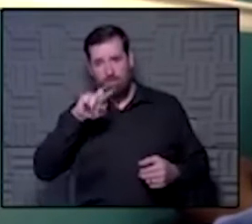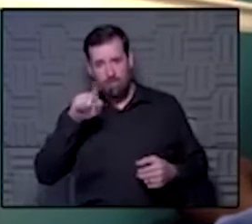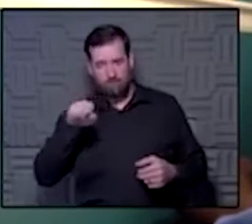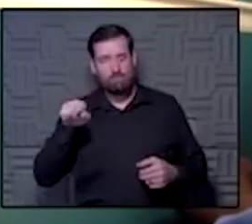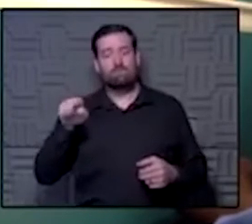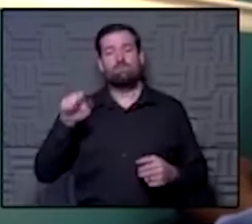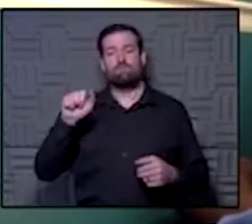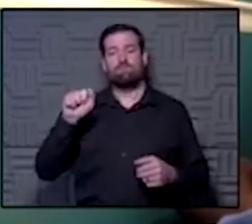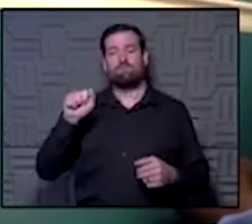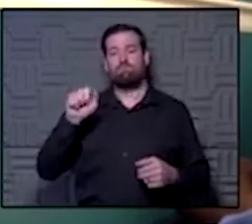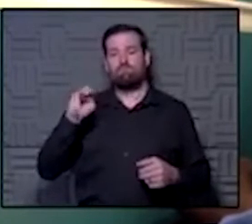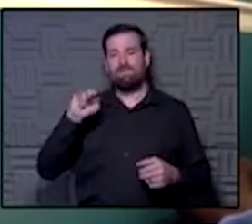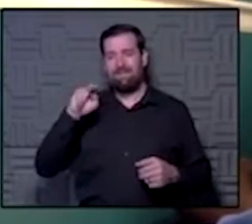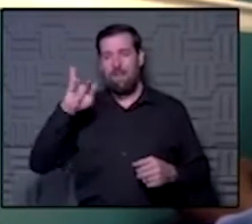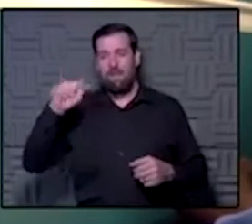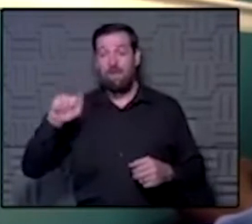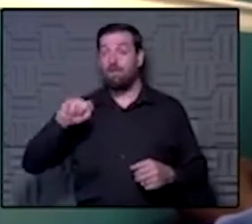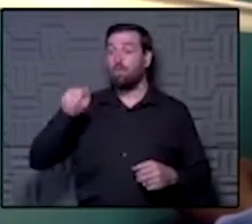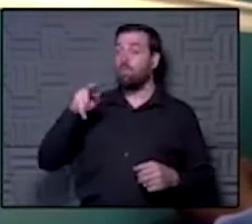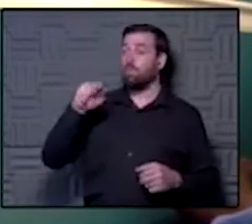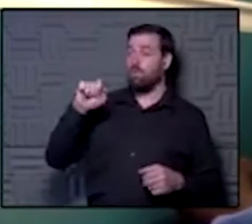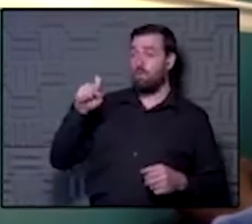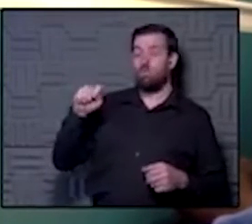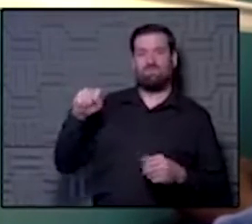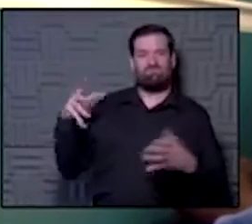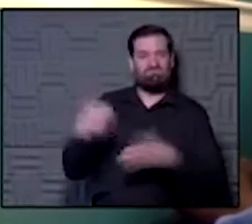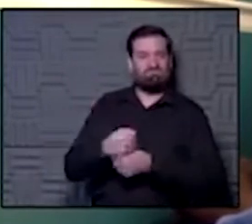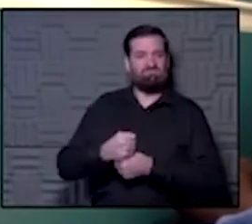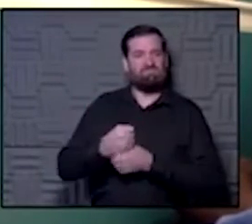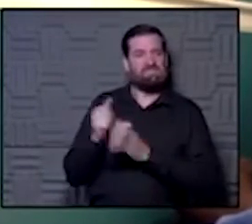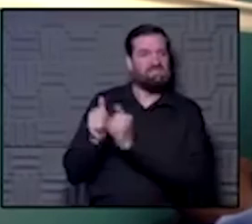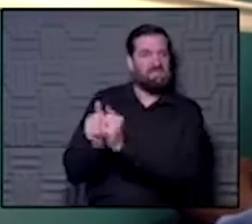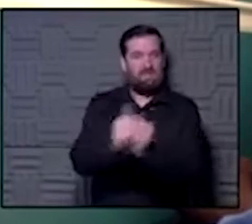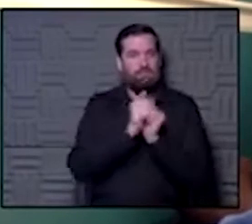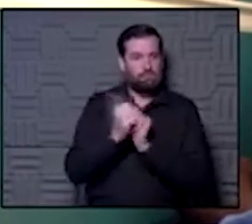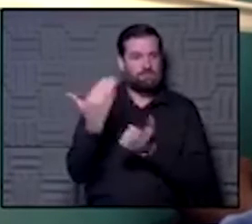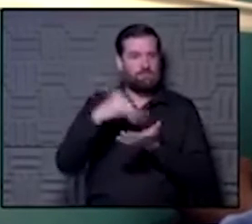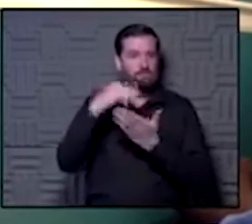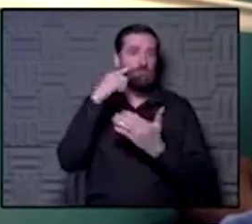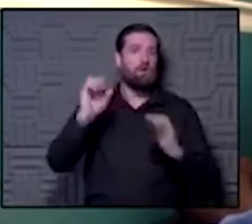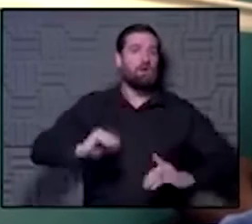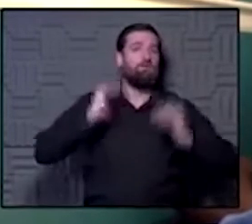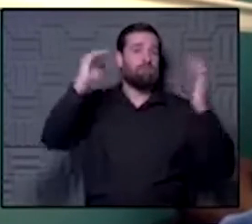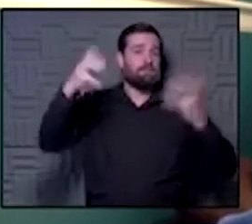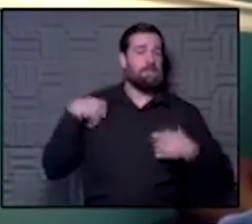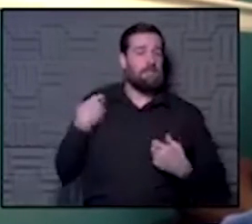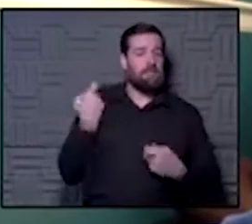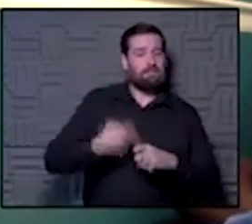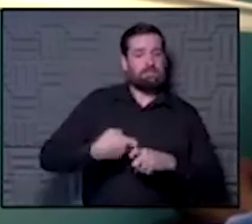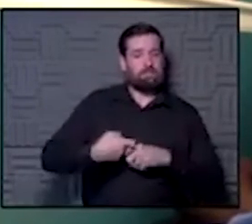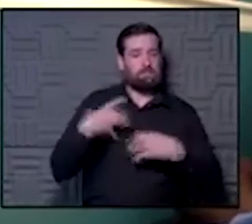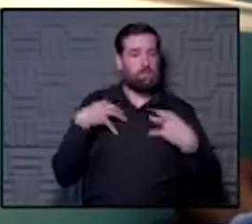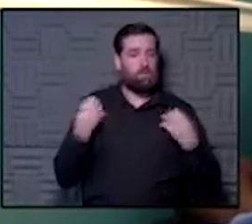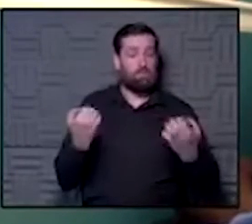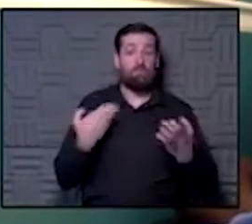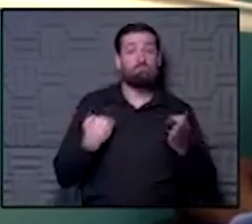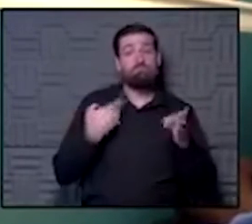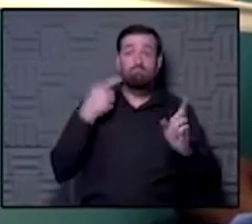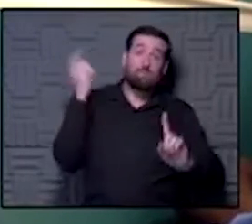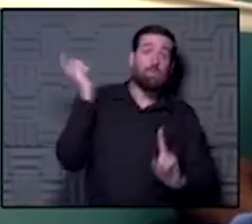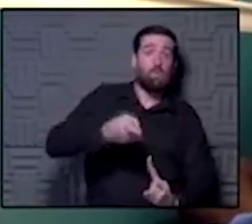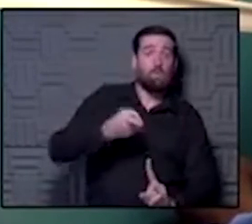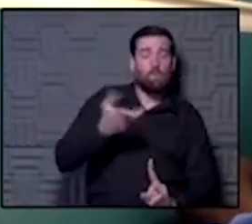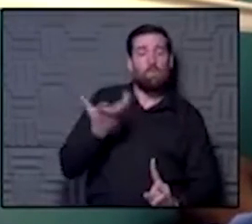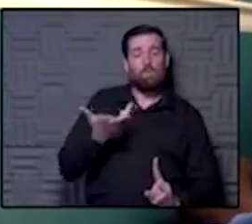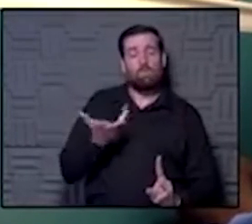the Juntos, that stands for together in Spanish, Juntos Center for Advancing Latino Health. And one of our main goals is to